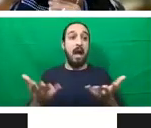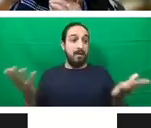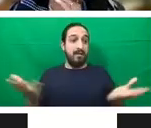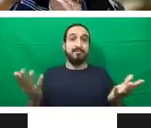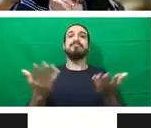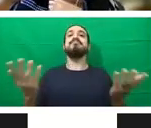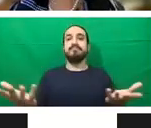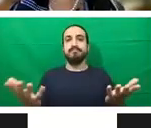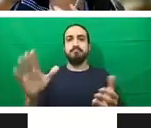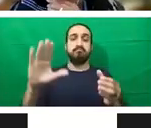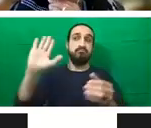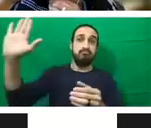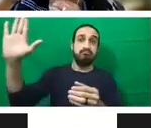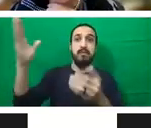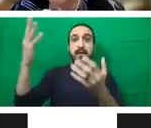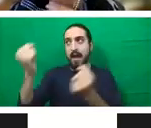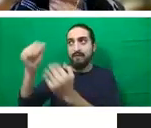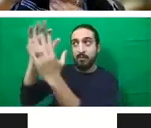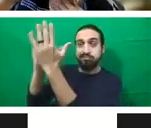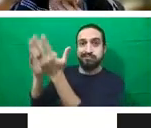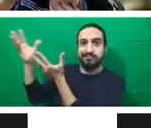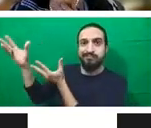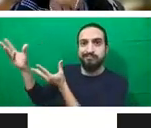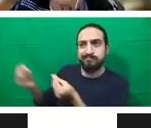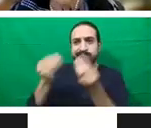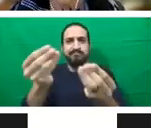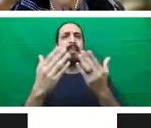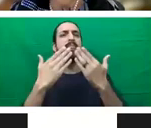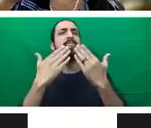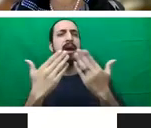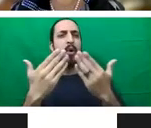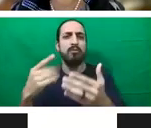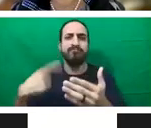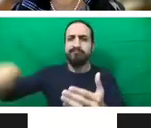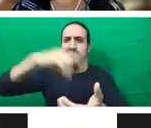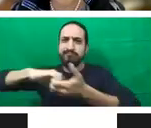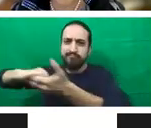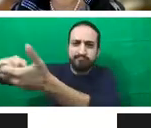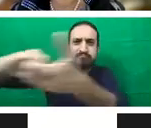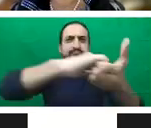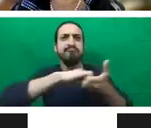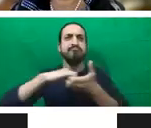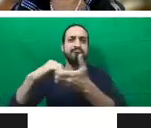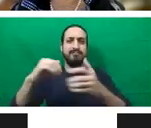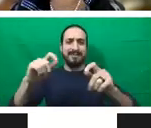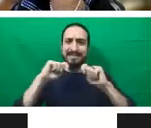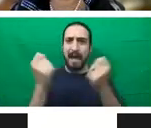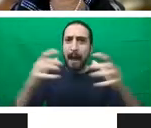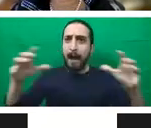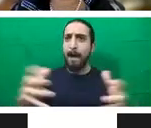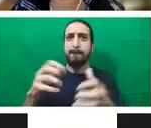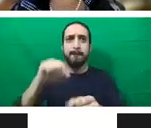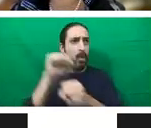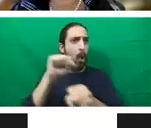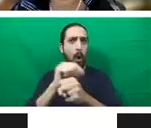-organizers and their respective dynamic teams that have worked to organize this event and to all who are